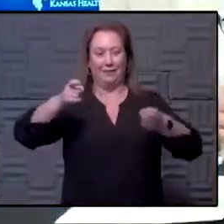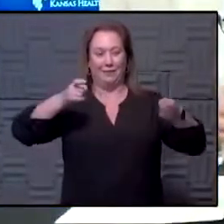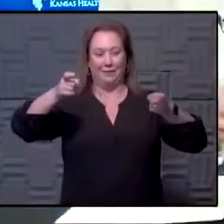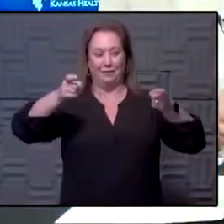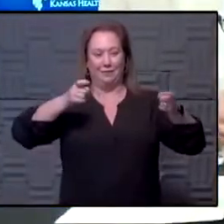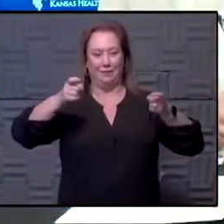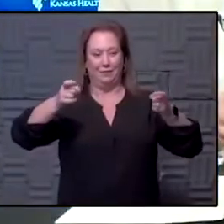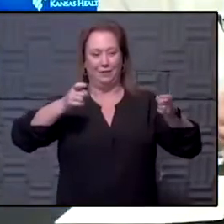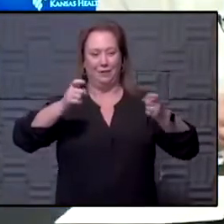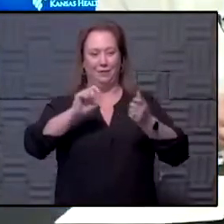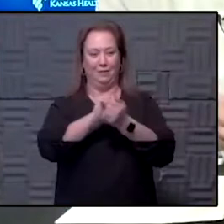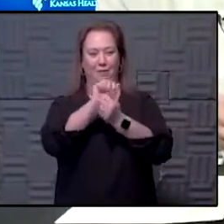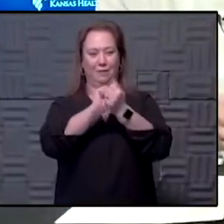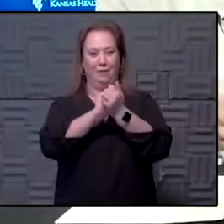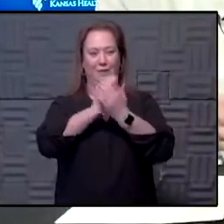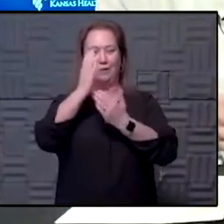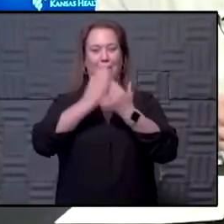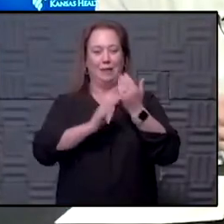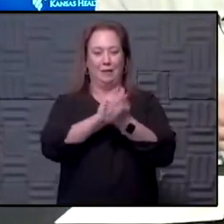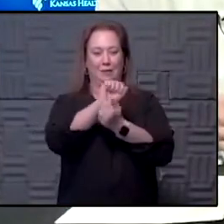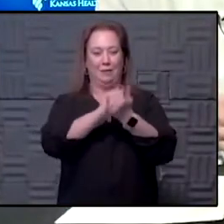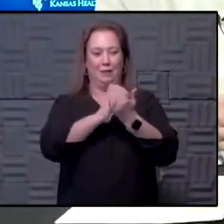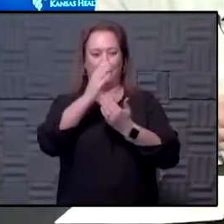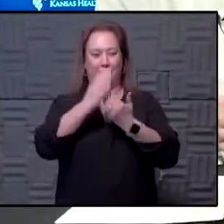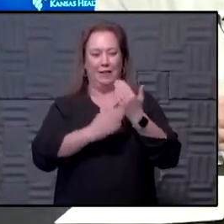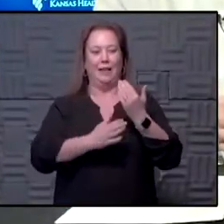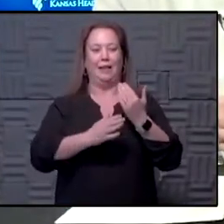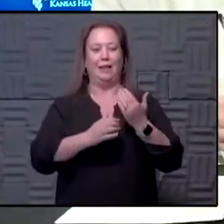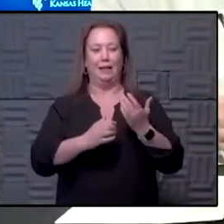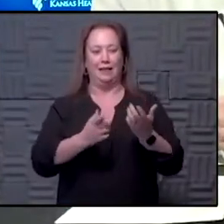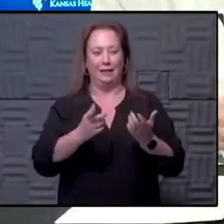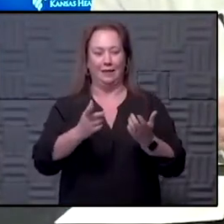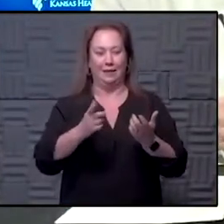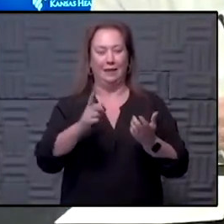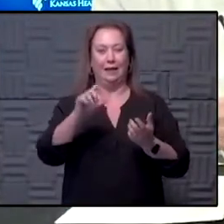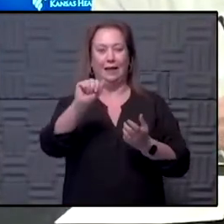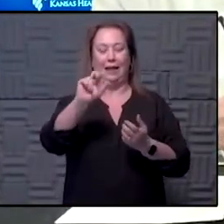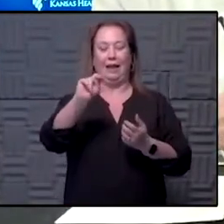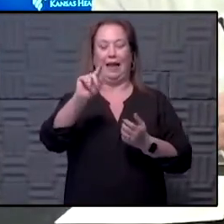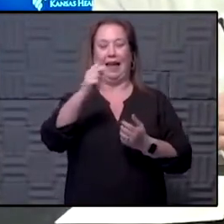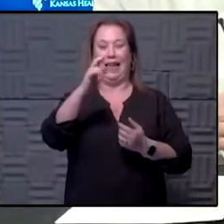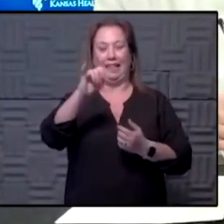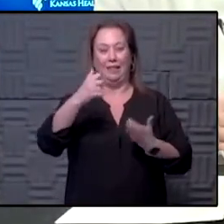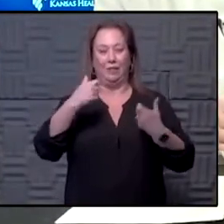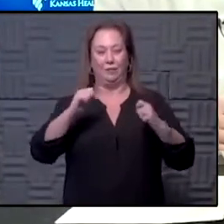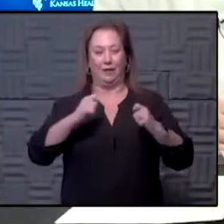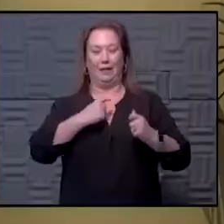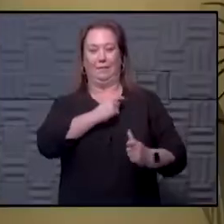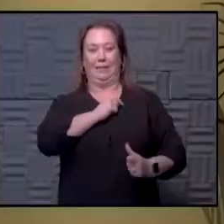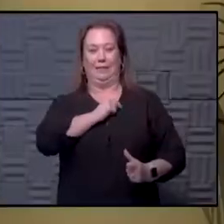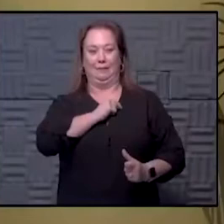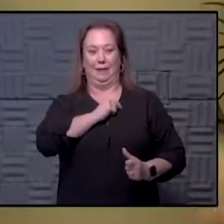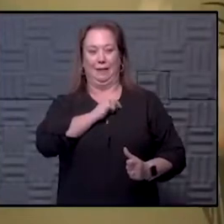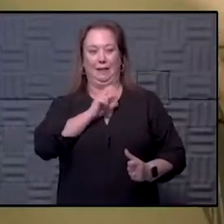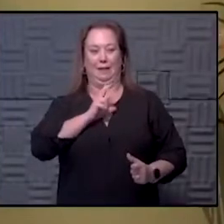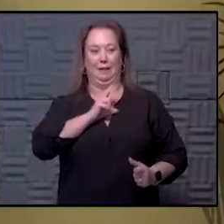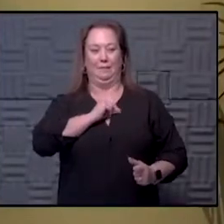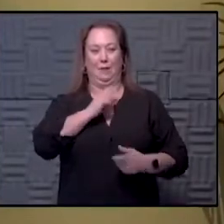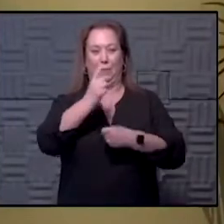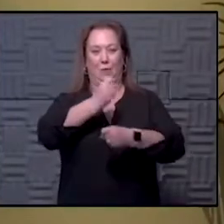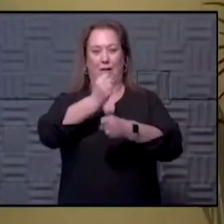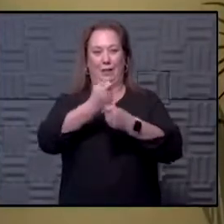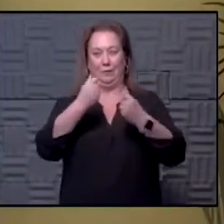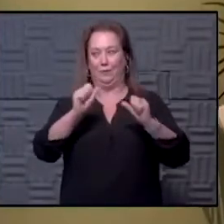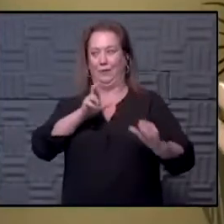right there. You're doing hand hygiene. Okay, I do have hand hygiene. And look, look, look, there's Anthony trying to come over and get me to fix my mic, which he spent an entire year